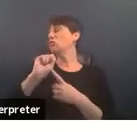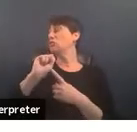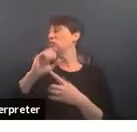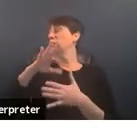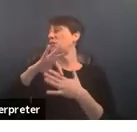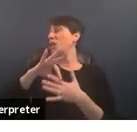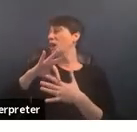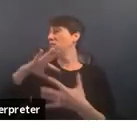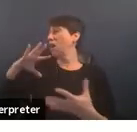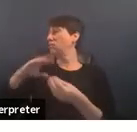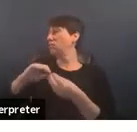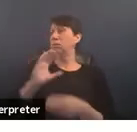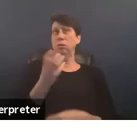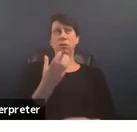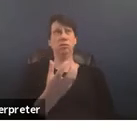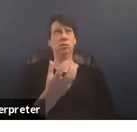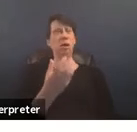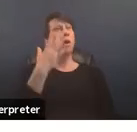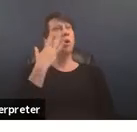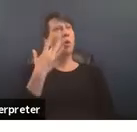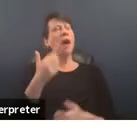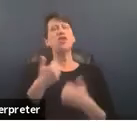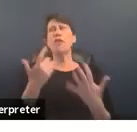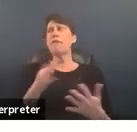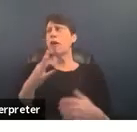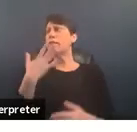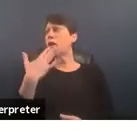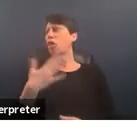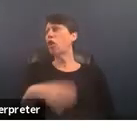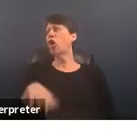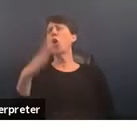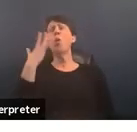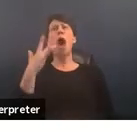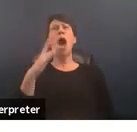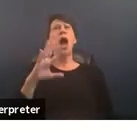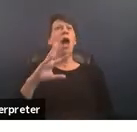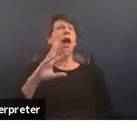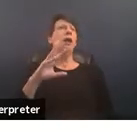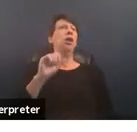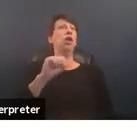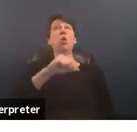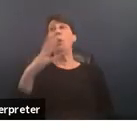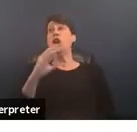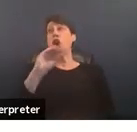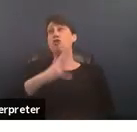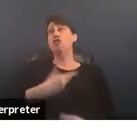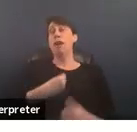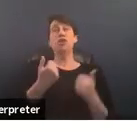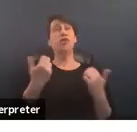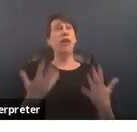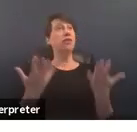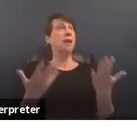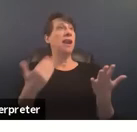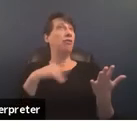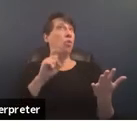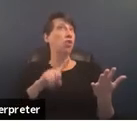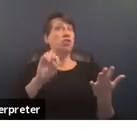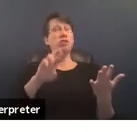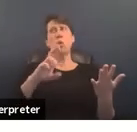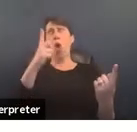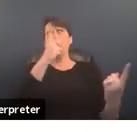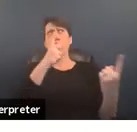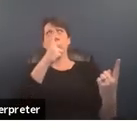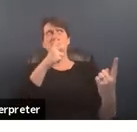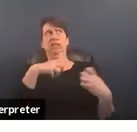um why survivors of color why queer and trans survivors may have questions or concerns about engaging with the